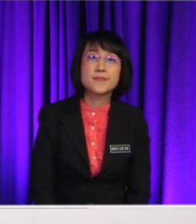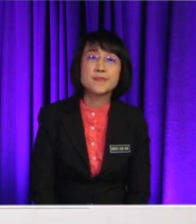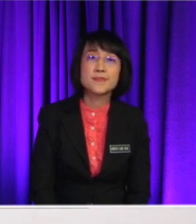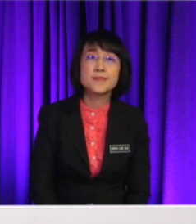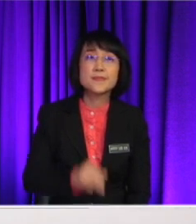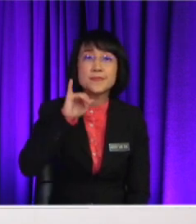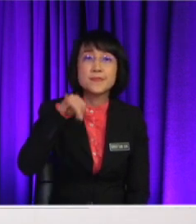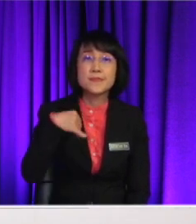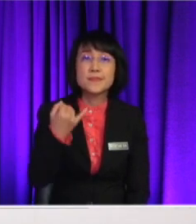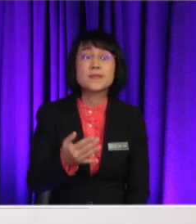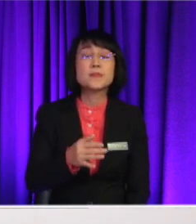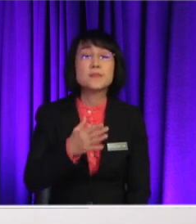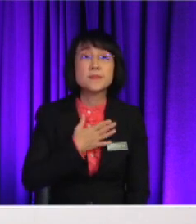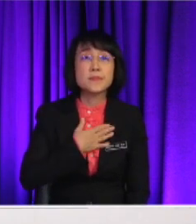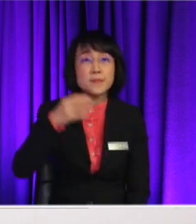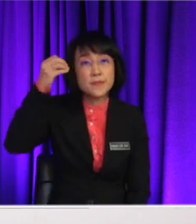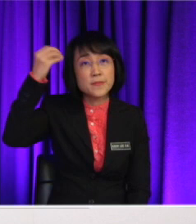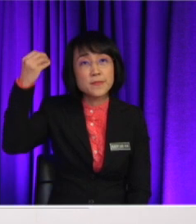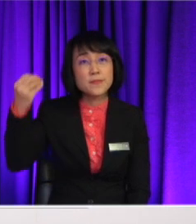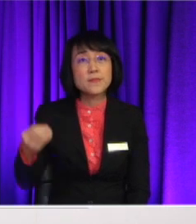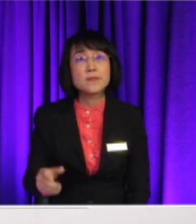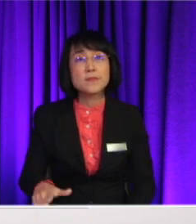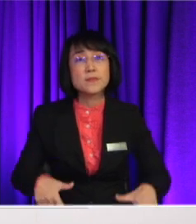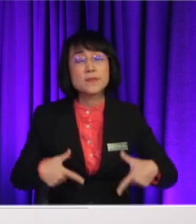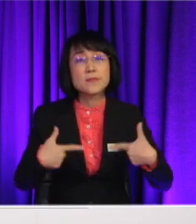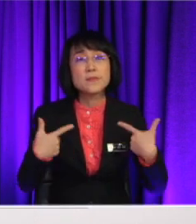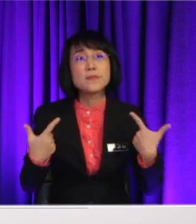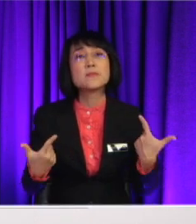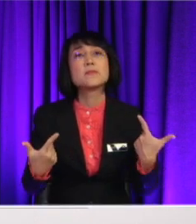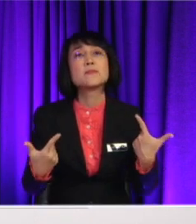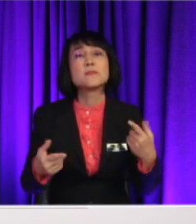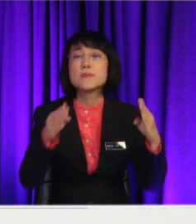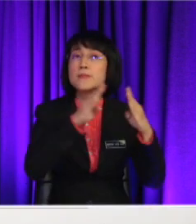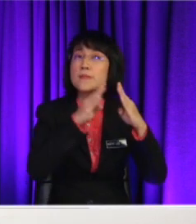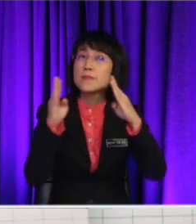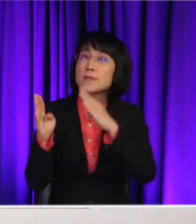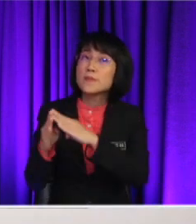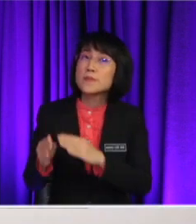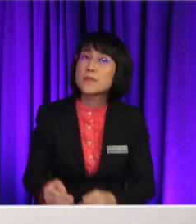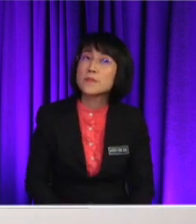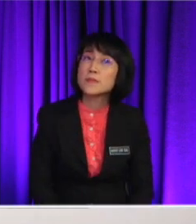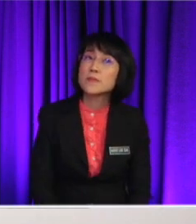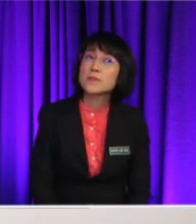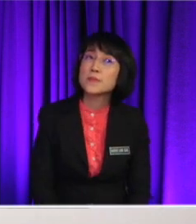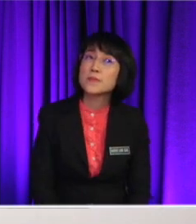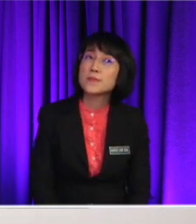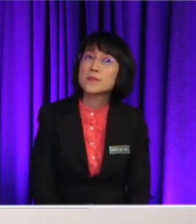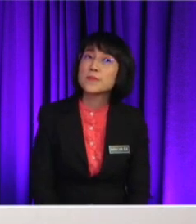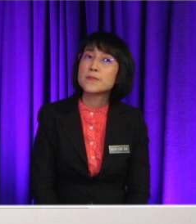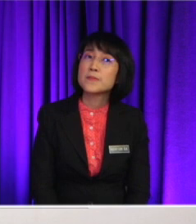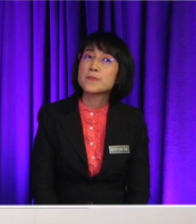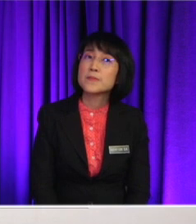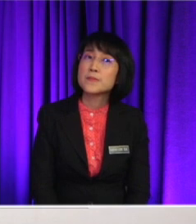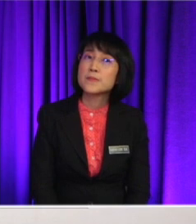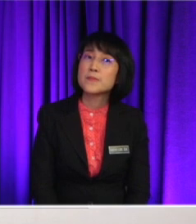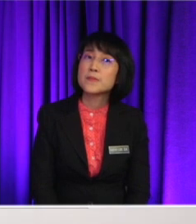Okay, so in my opinion, living in an urban sprawl can be a very hectic lifestyle With time equals money as the golden rule